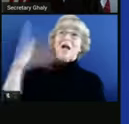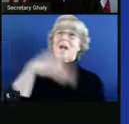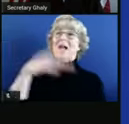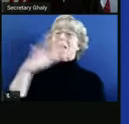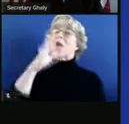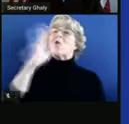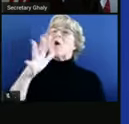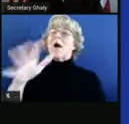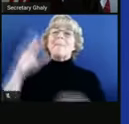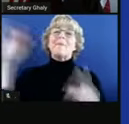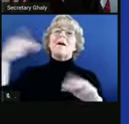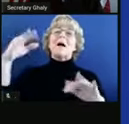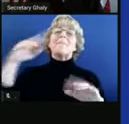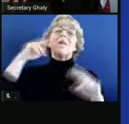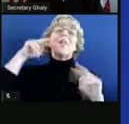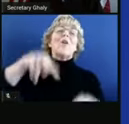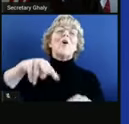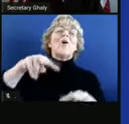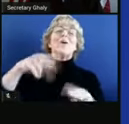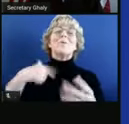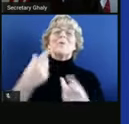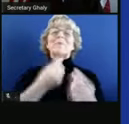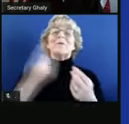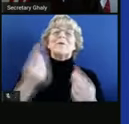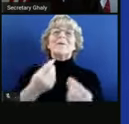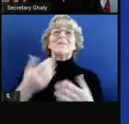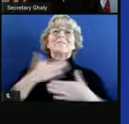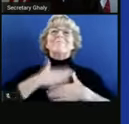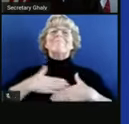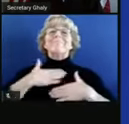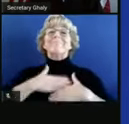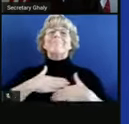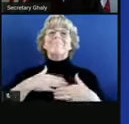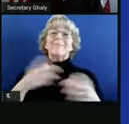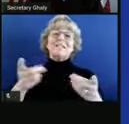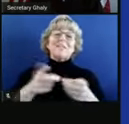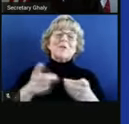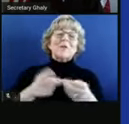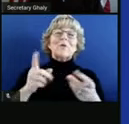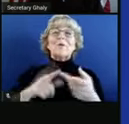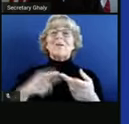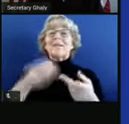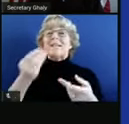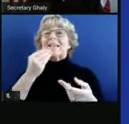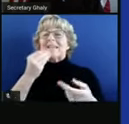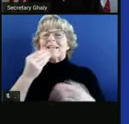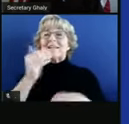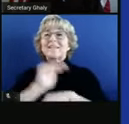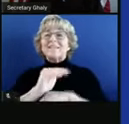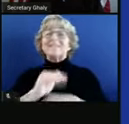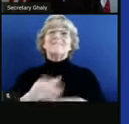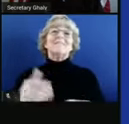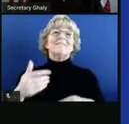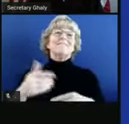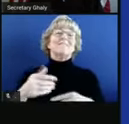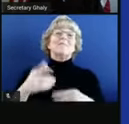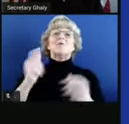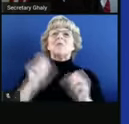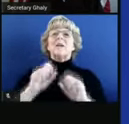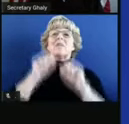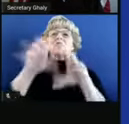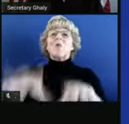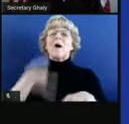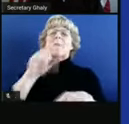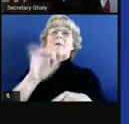something they're working on or enjoy dessert and dinner together as well. Make sure to drop off Thanksgiving meals for